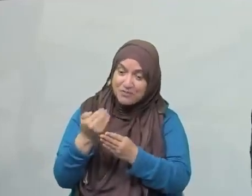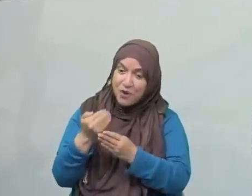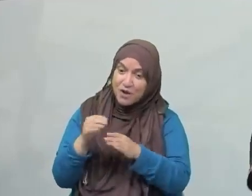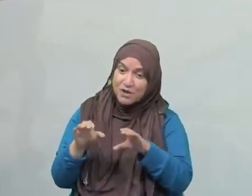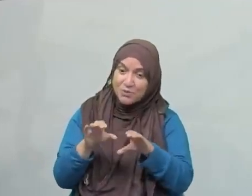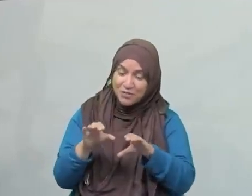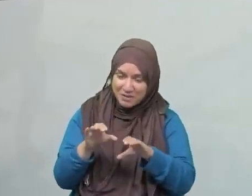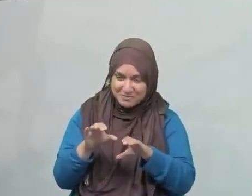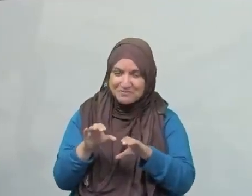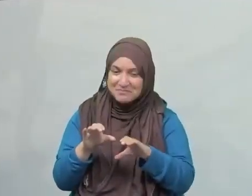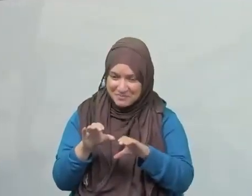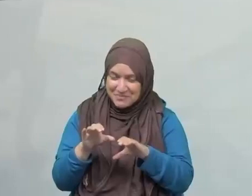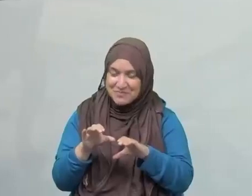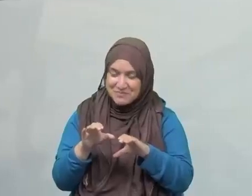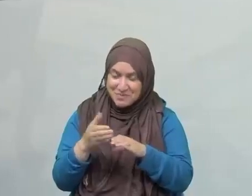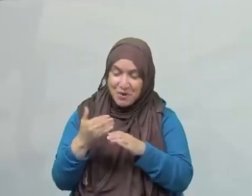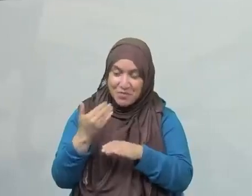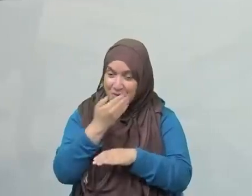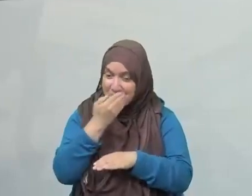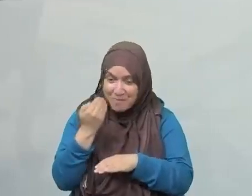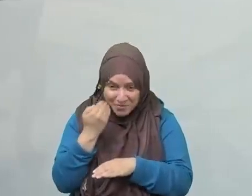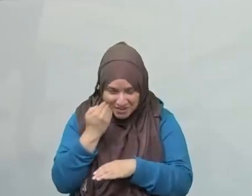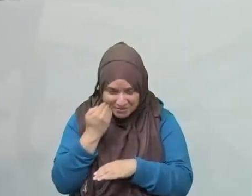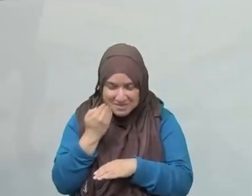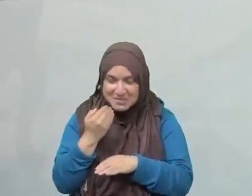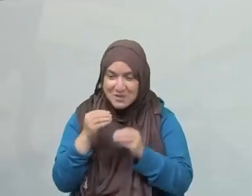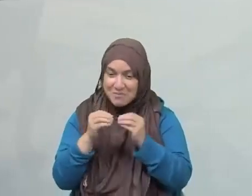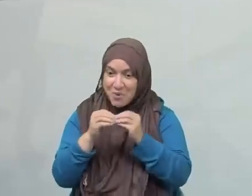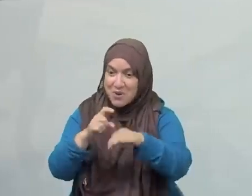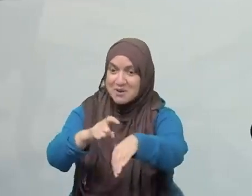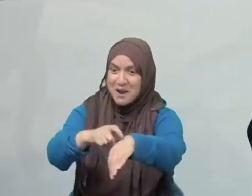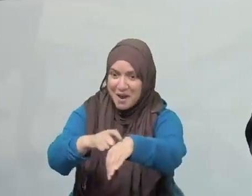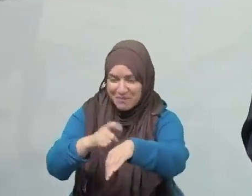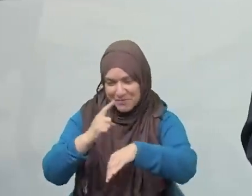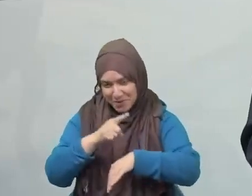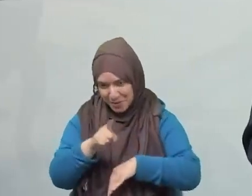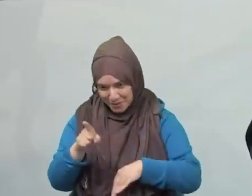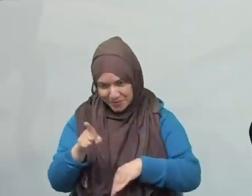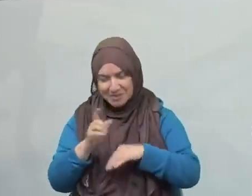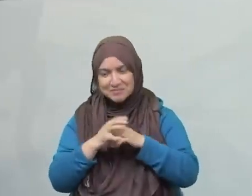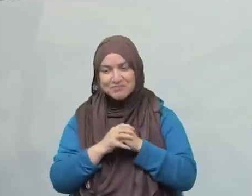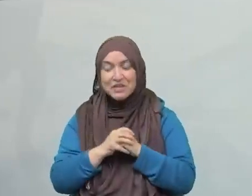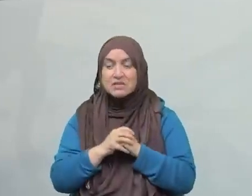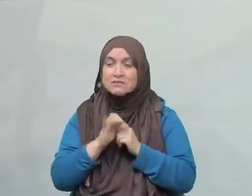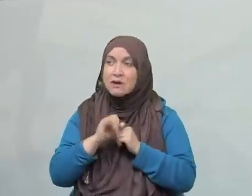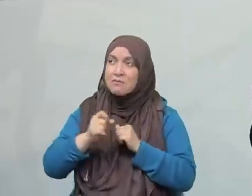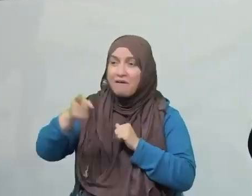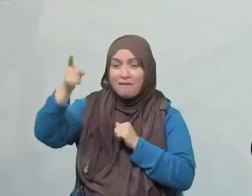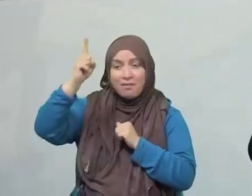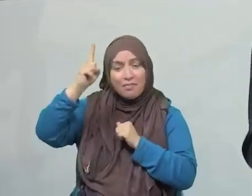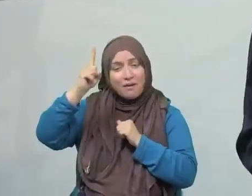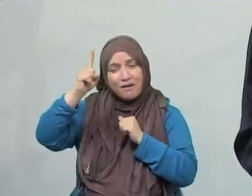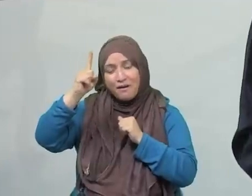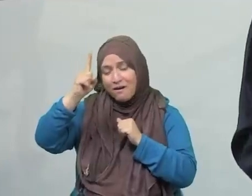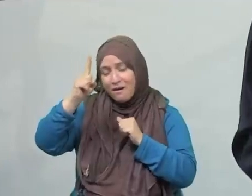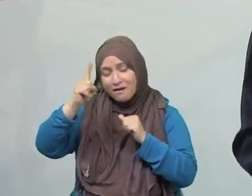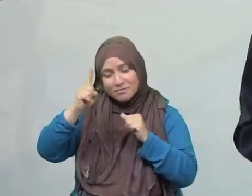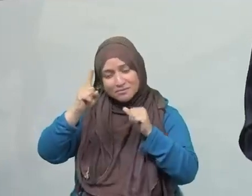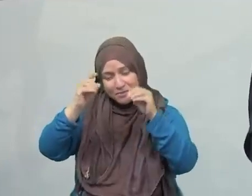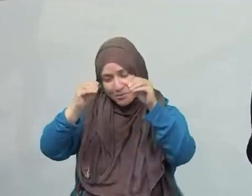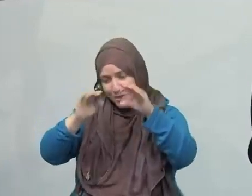forget to pray outside of Ramadan or inside of Ramadan. May Allah subhanahu wa ta'ala enable us upon them. Allahumma ameen. And the third thing,